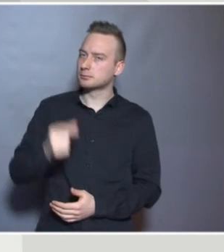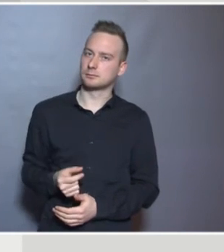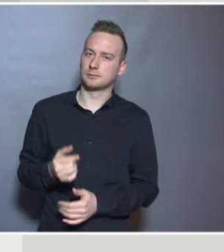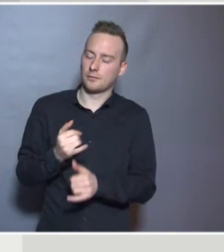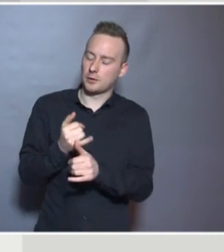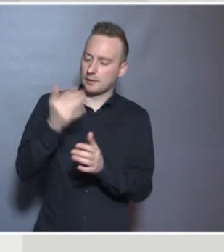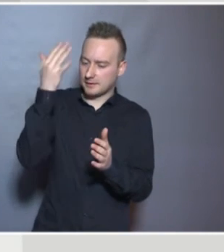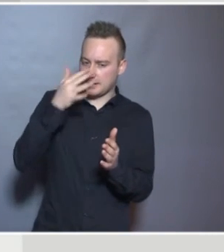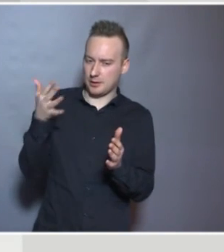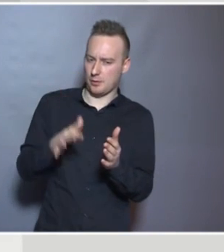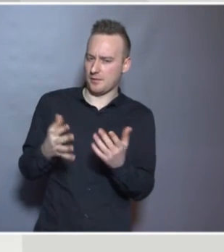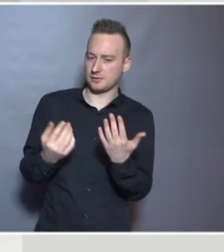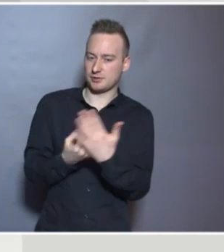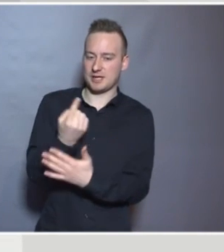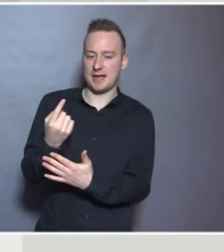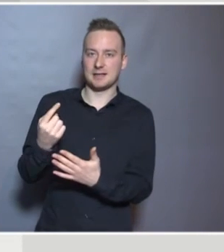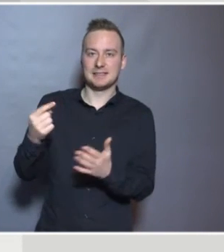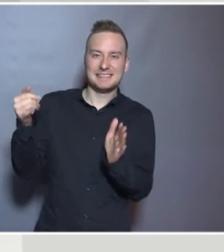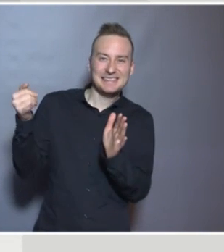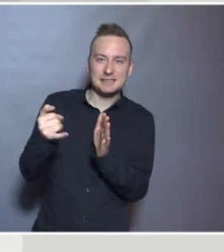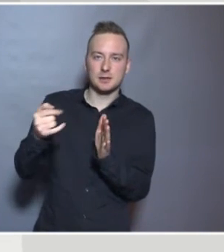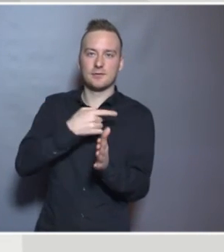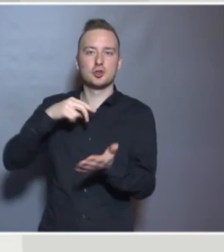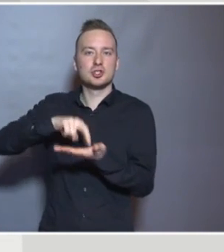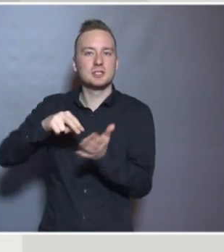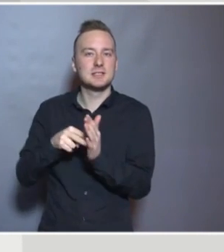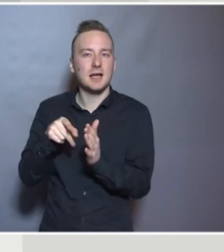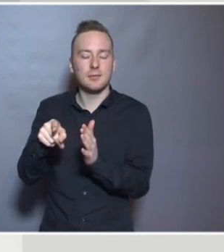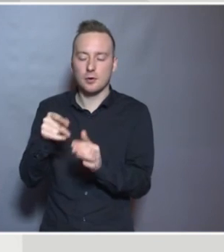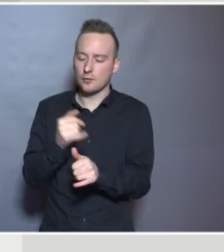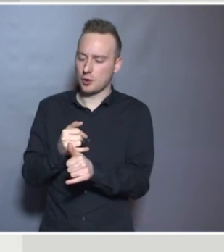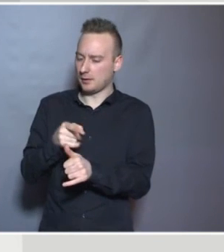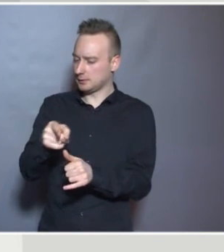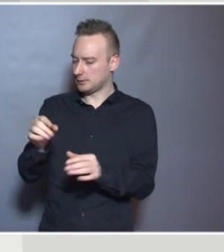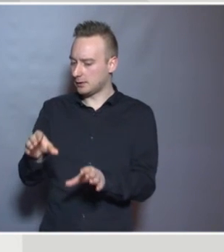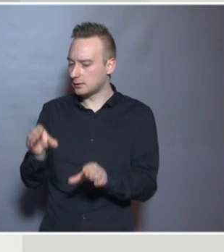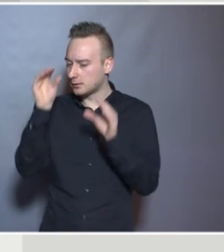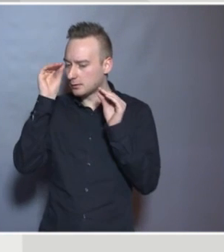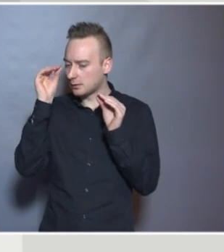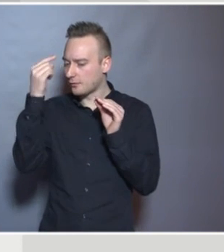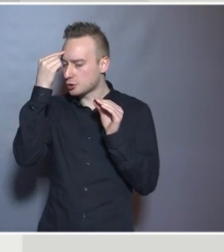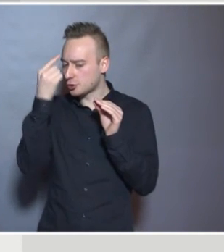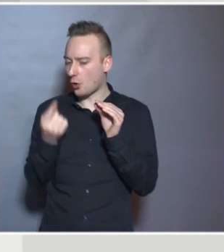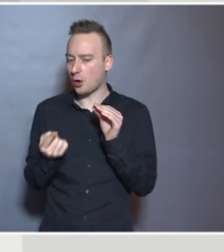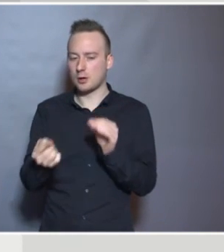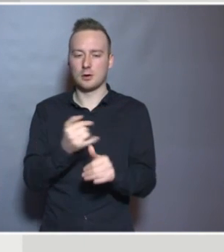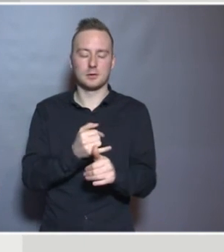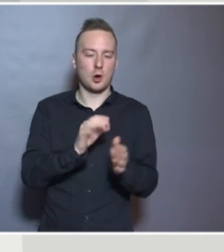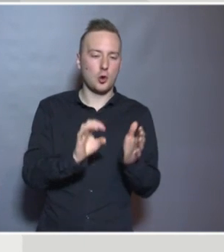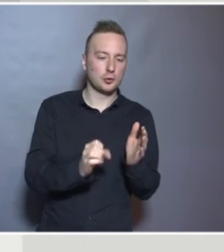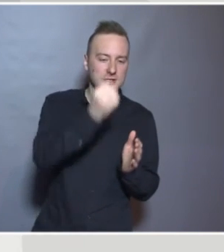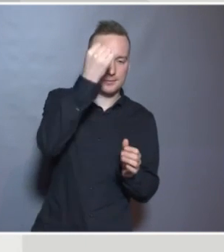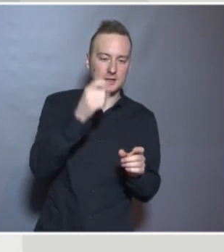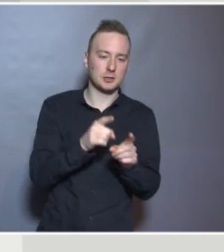what's happening in our system, and how do we understand our system, and how do we understand concepts such as